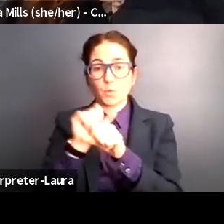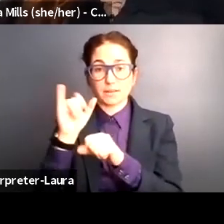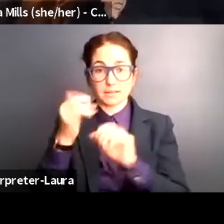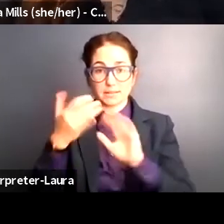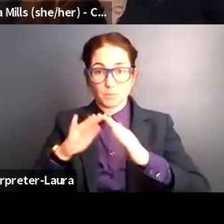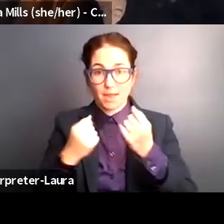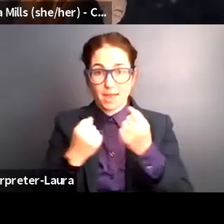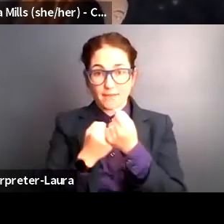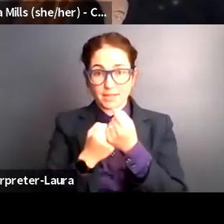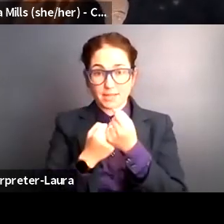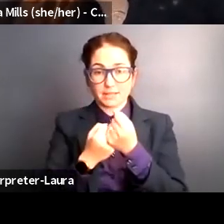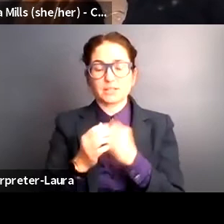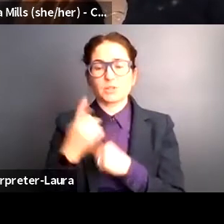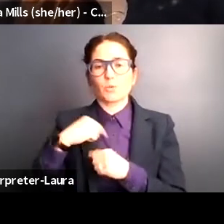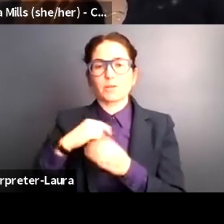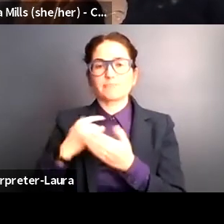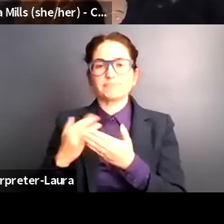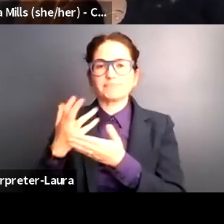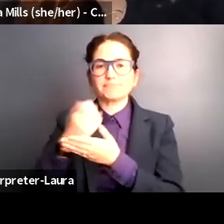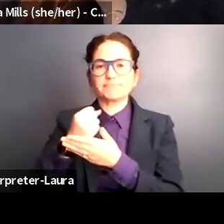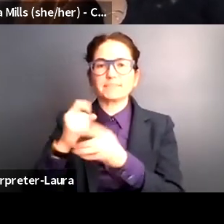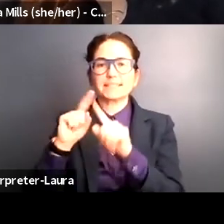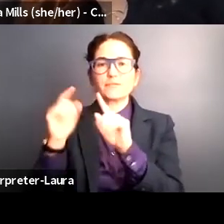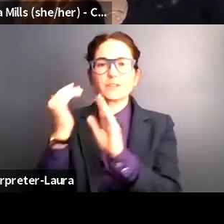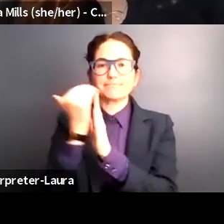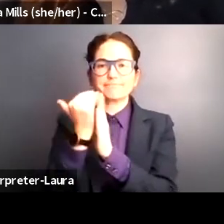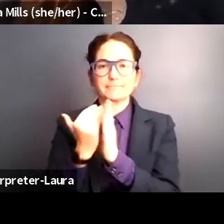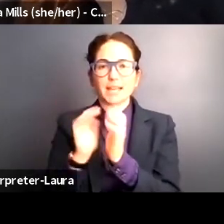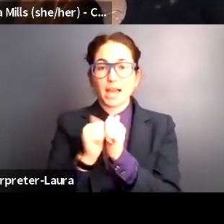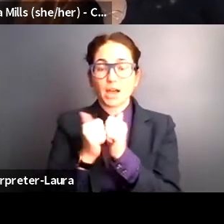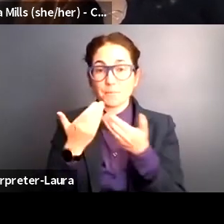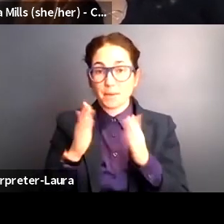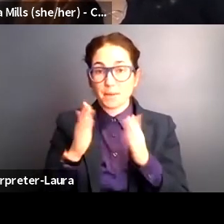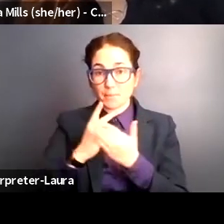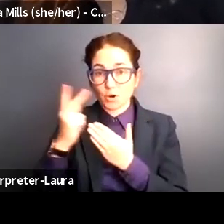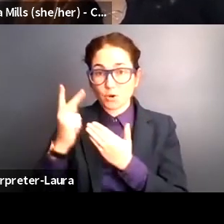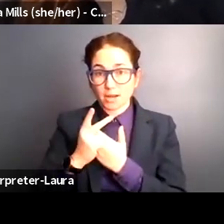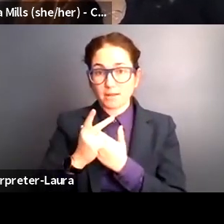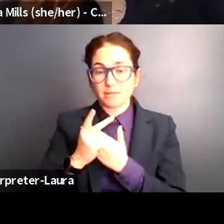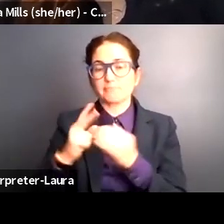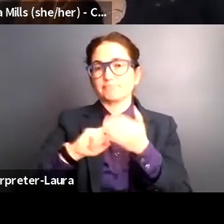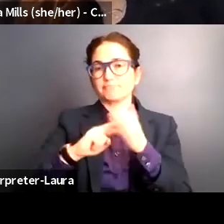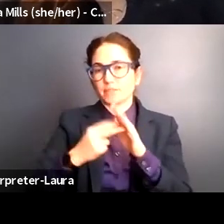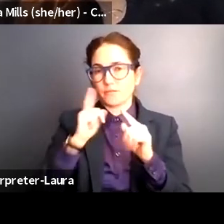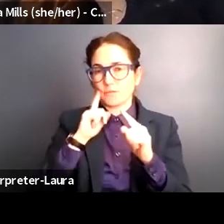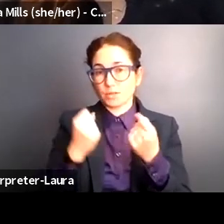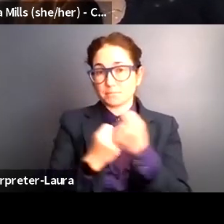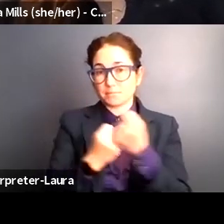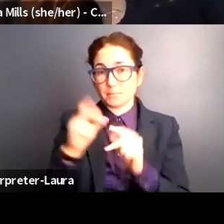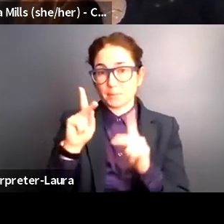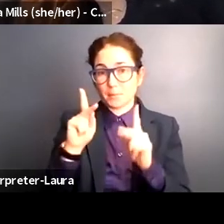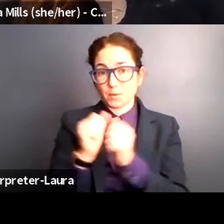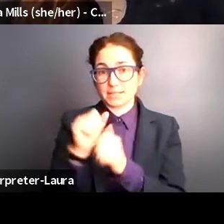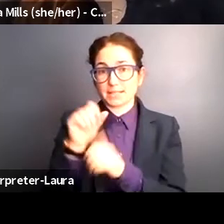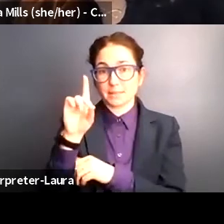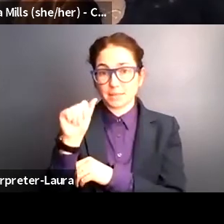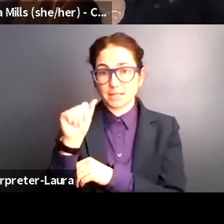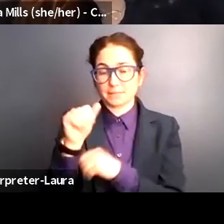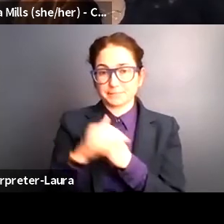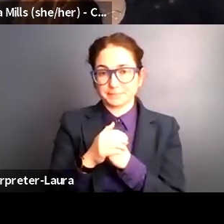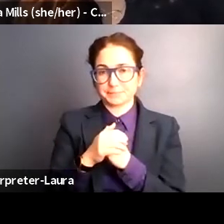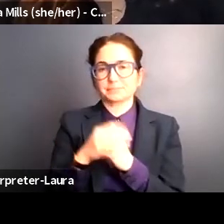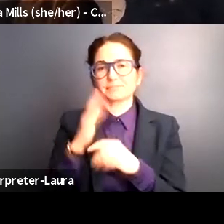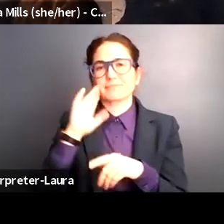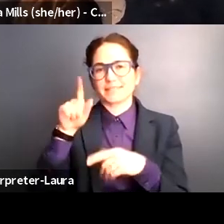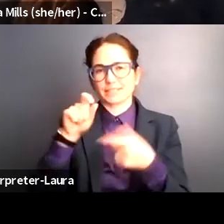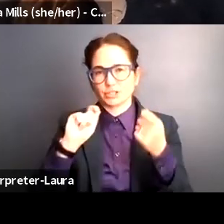AAPD gathered lessons about how public programs intended to support people with disabilities must change to